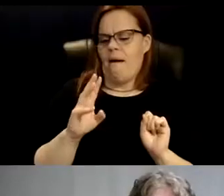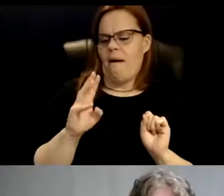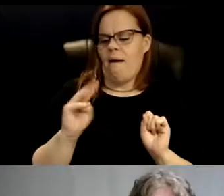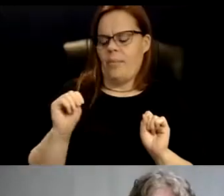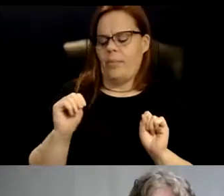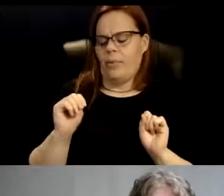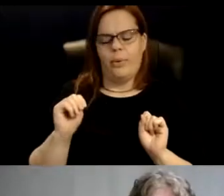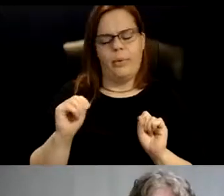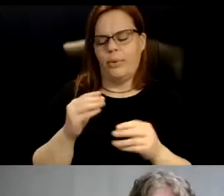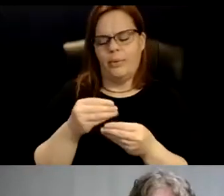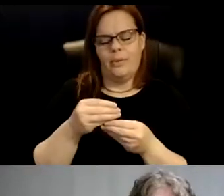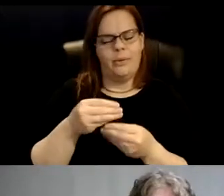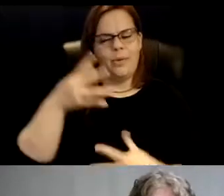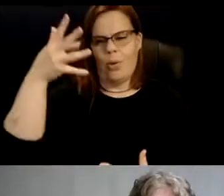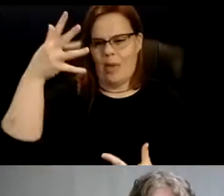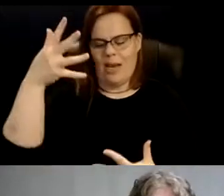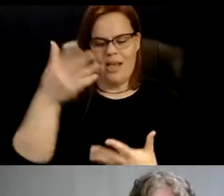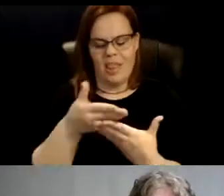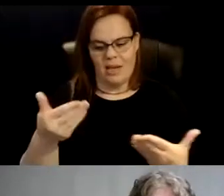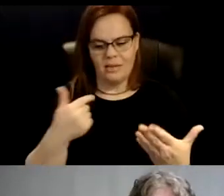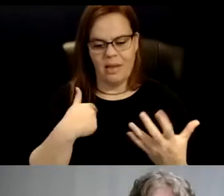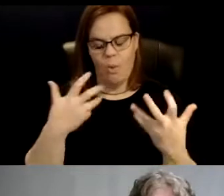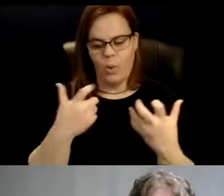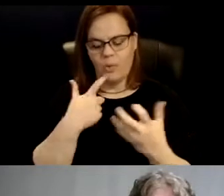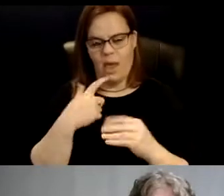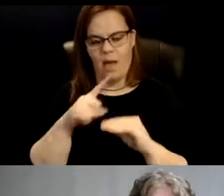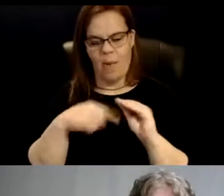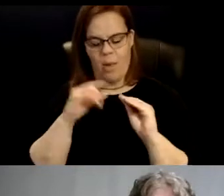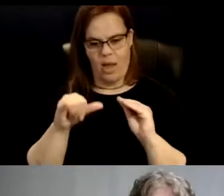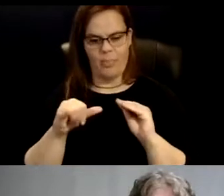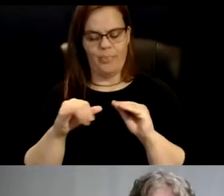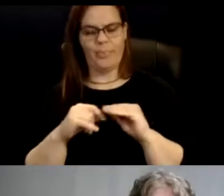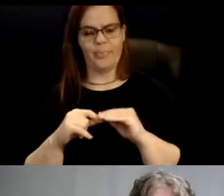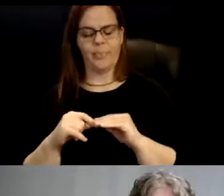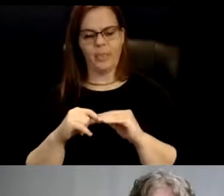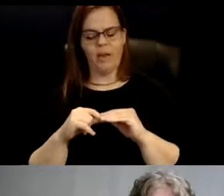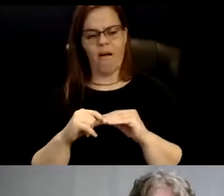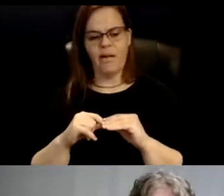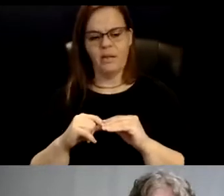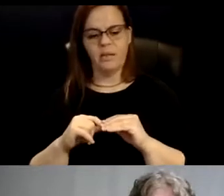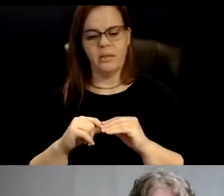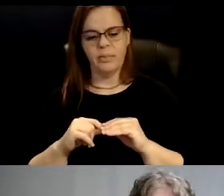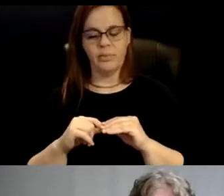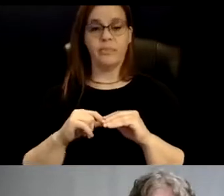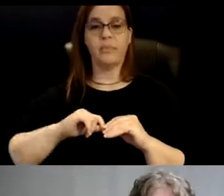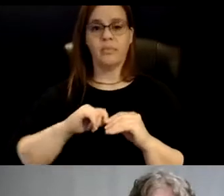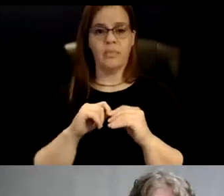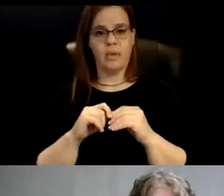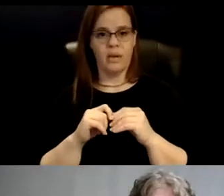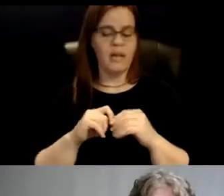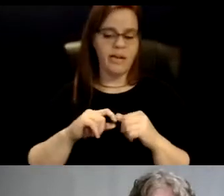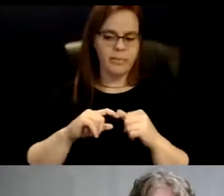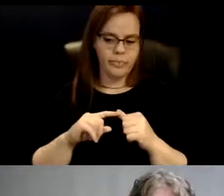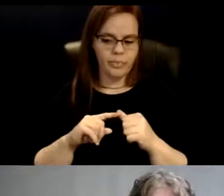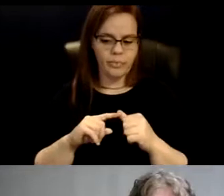there's so many things that I want to say about this. Um, I think the first thing is we do have to talk about the school to prison